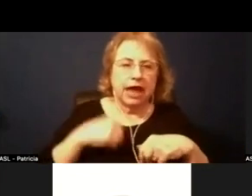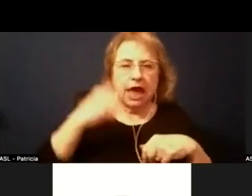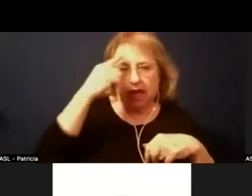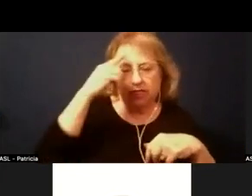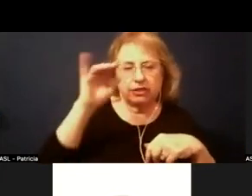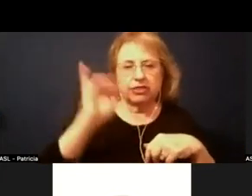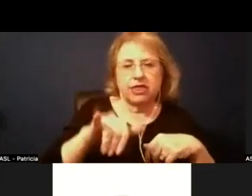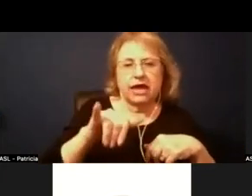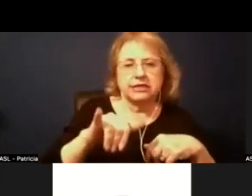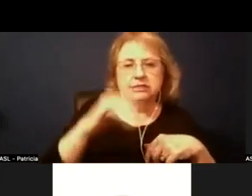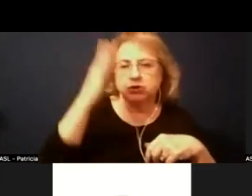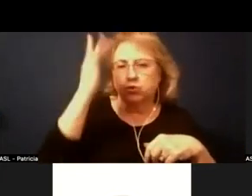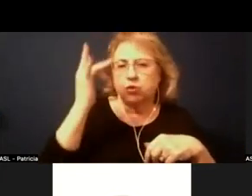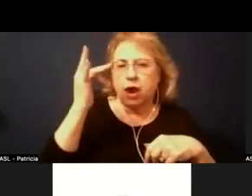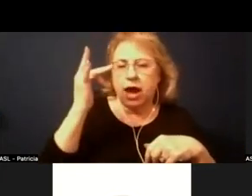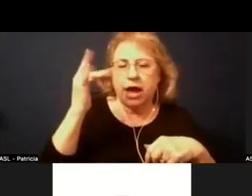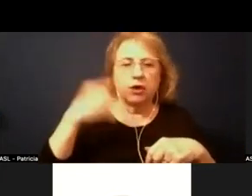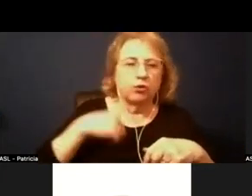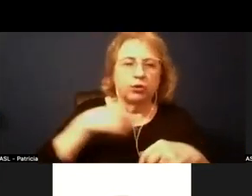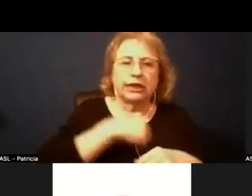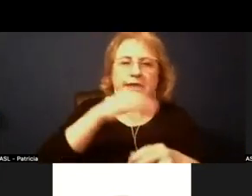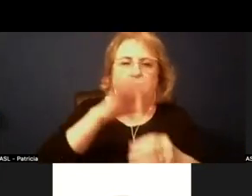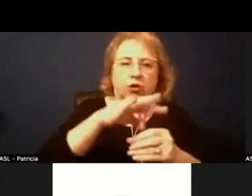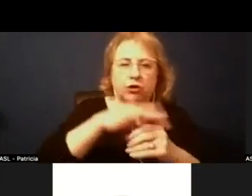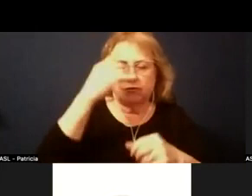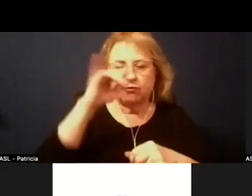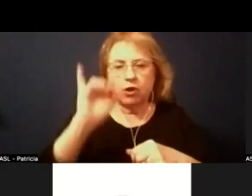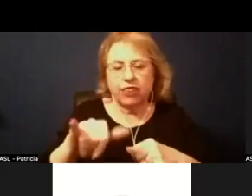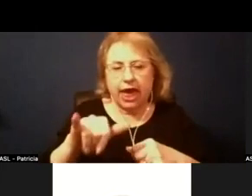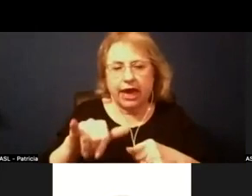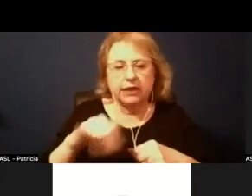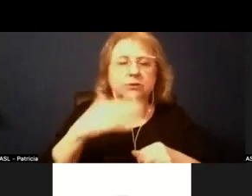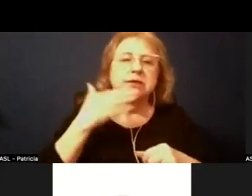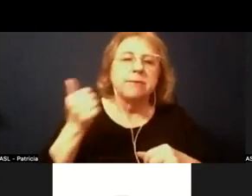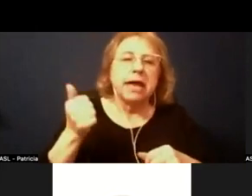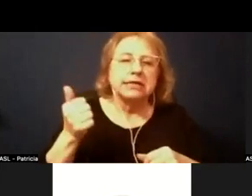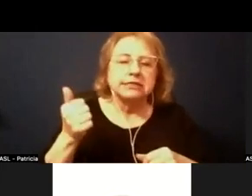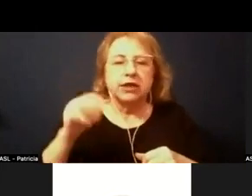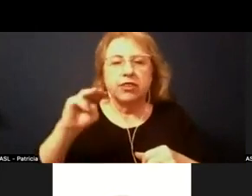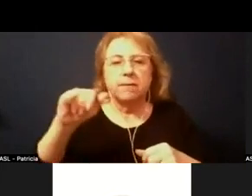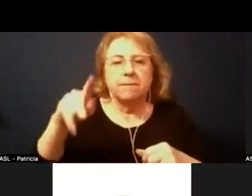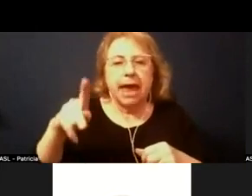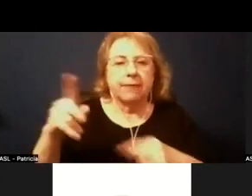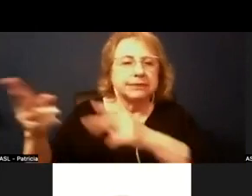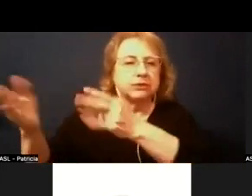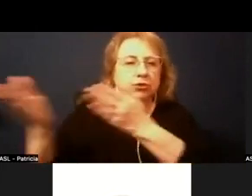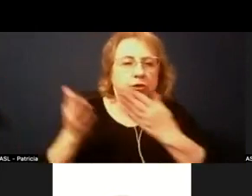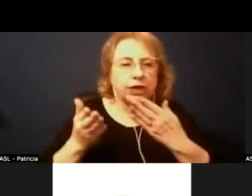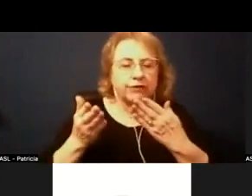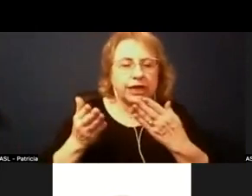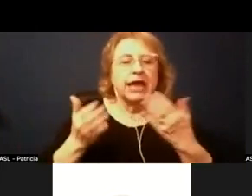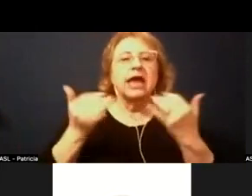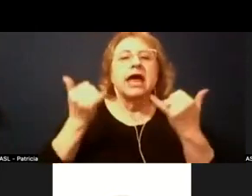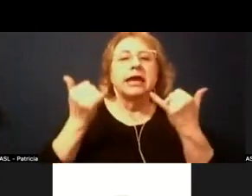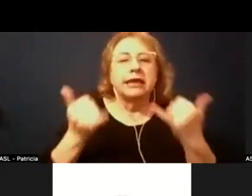we all ended up being inclined to vote for it because it was the best of what we were given that said I feel that